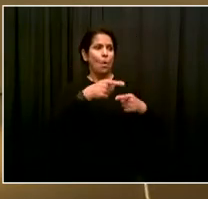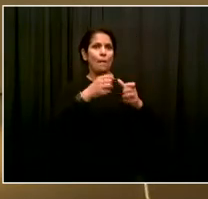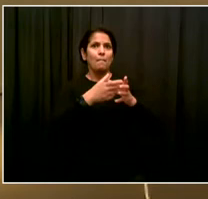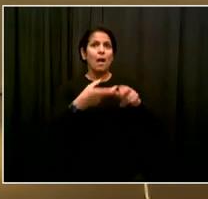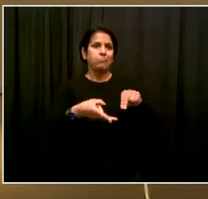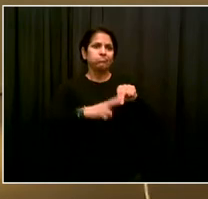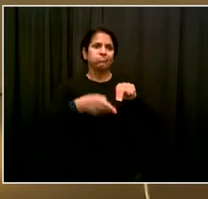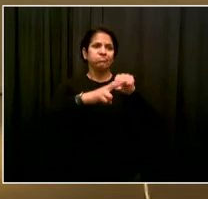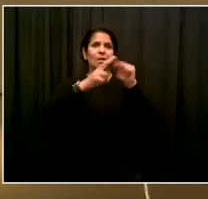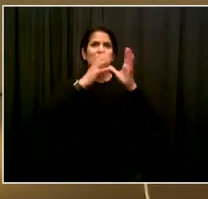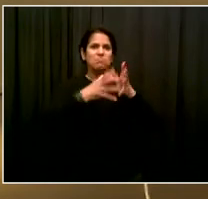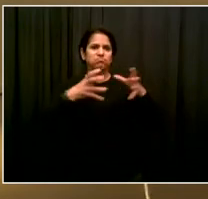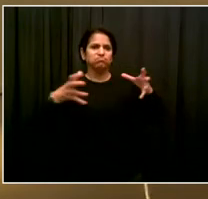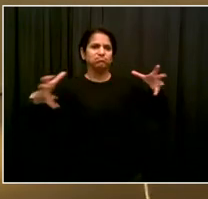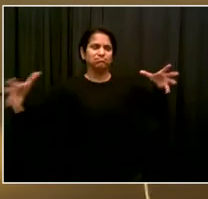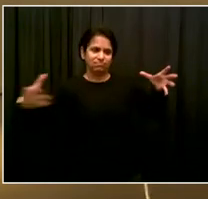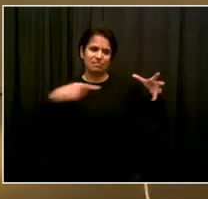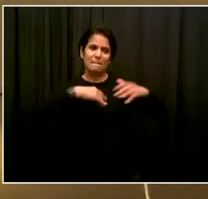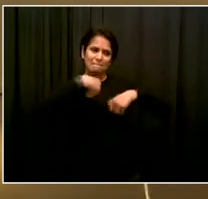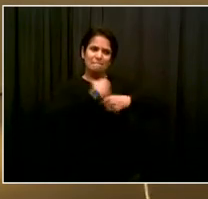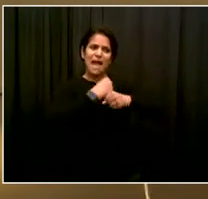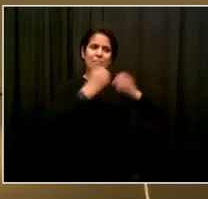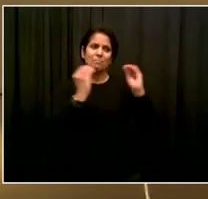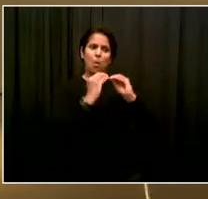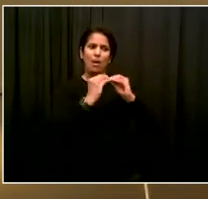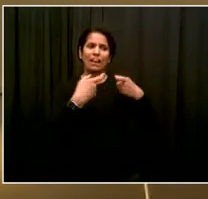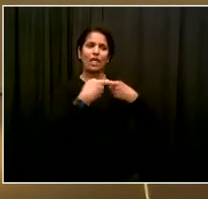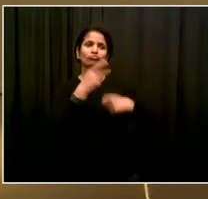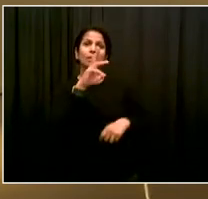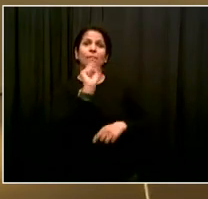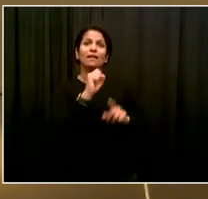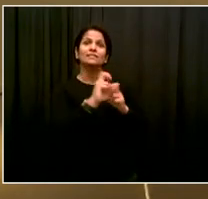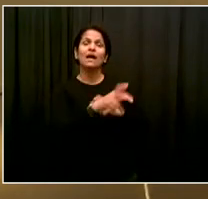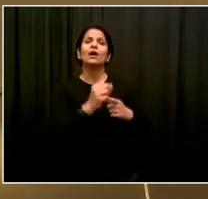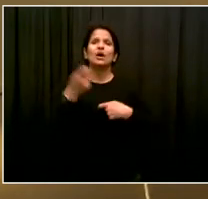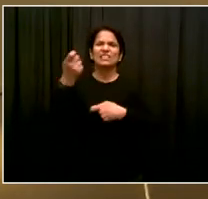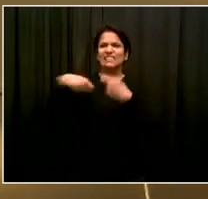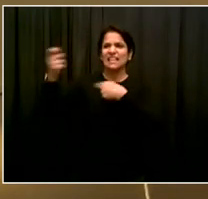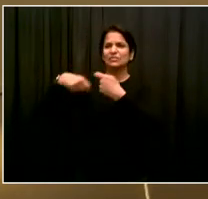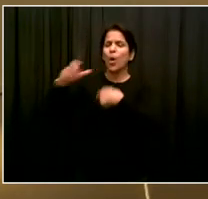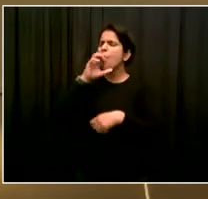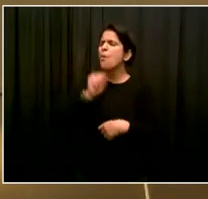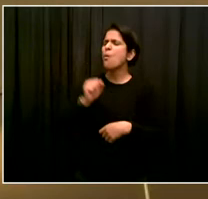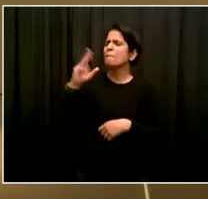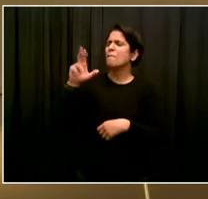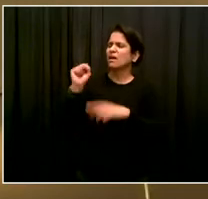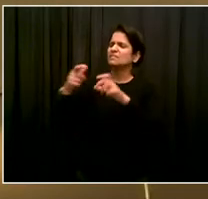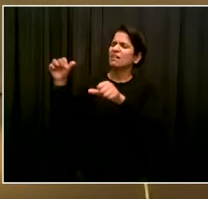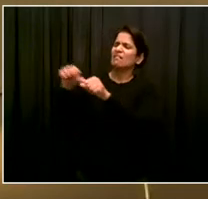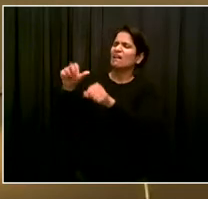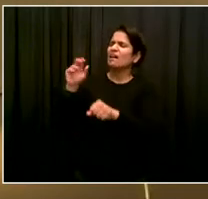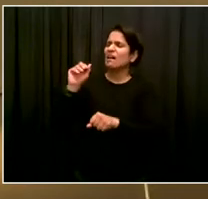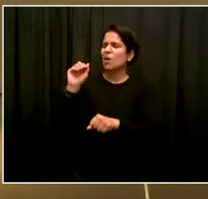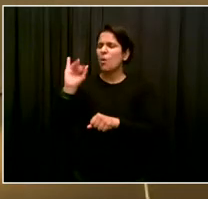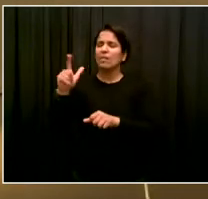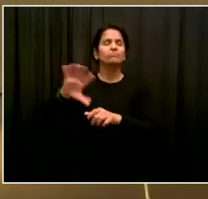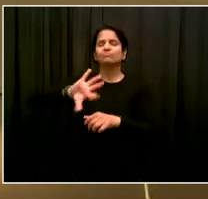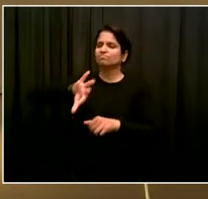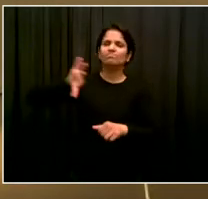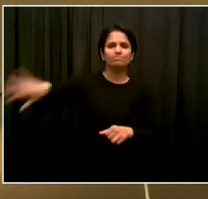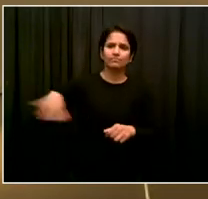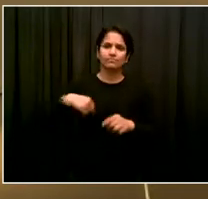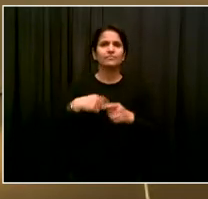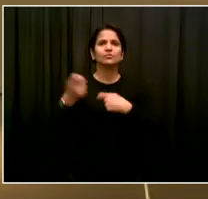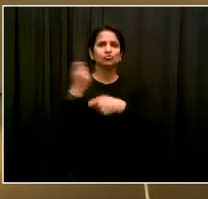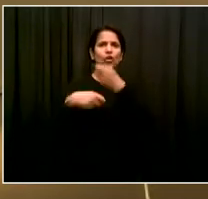such as the one that I represent, had to deal with a host of economic and health disparities. Dirty buses and the noxious